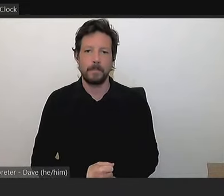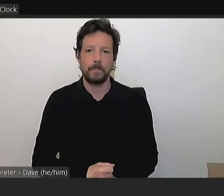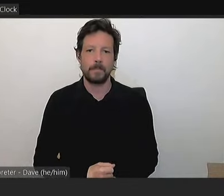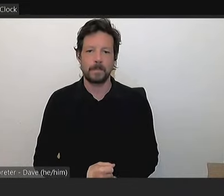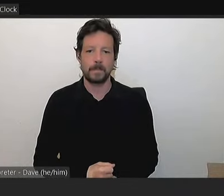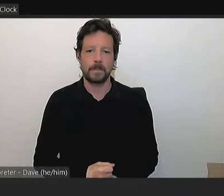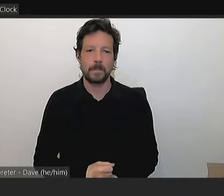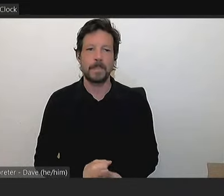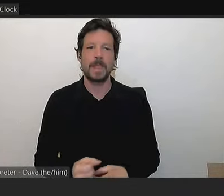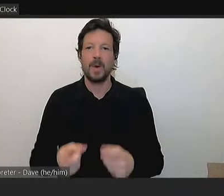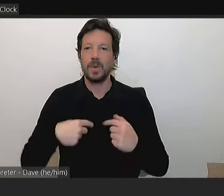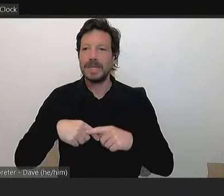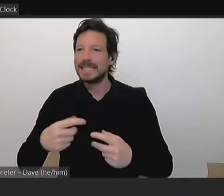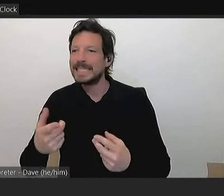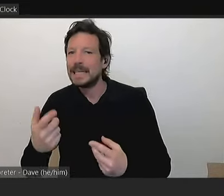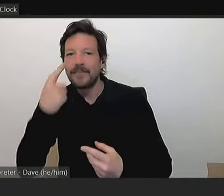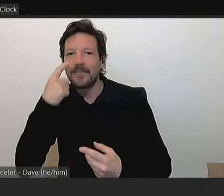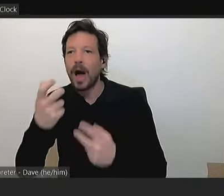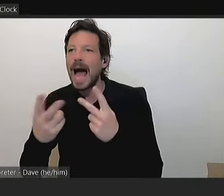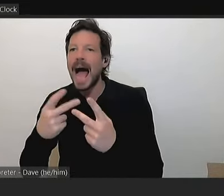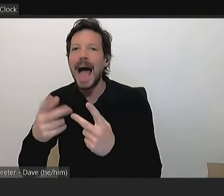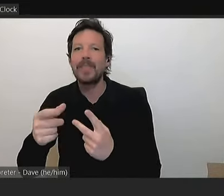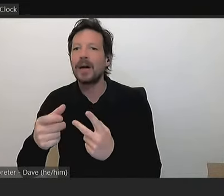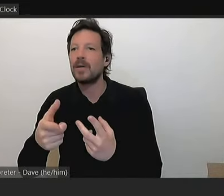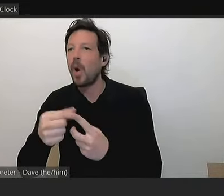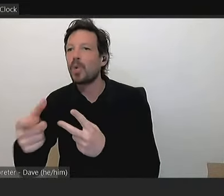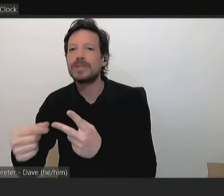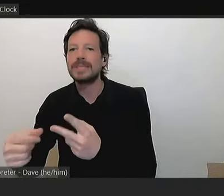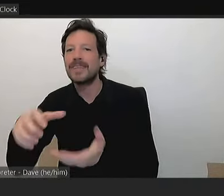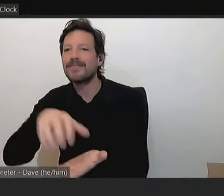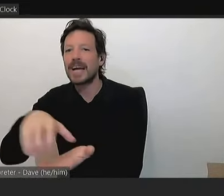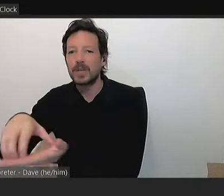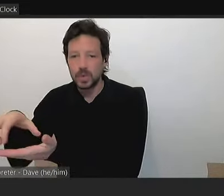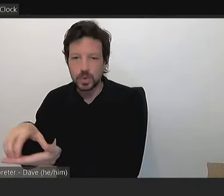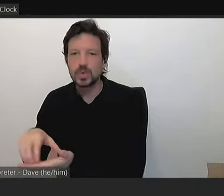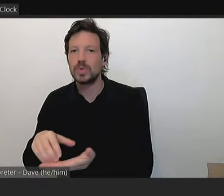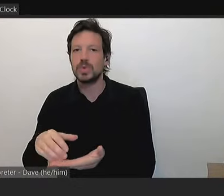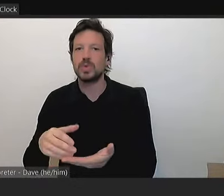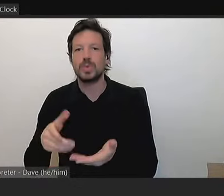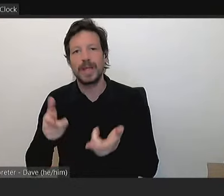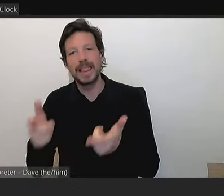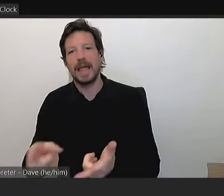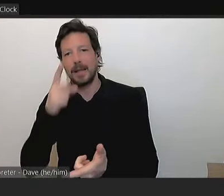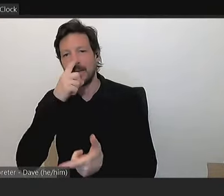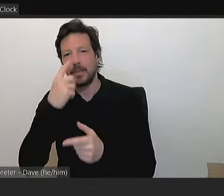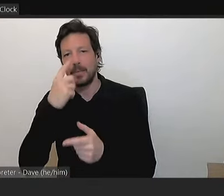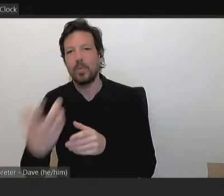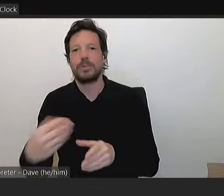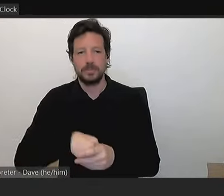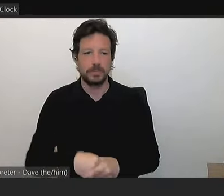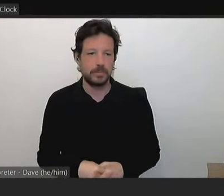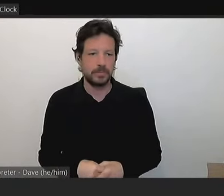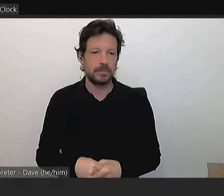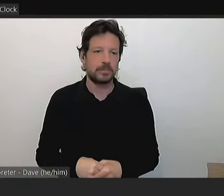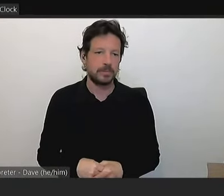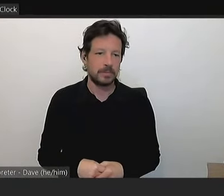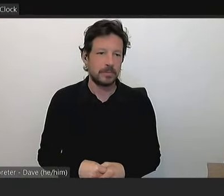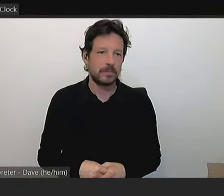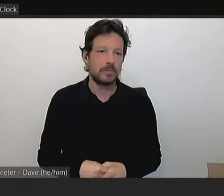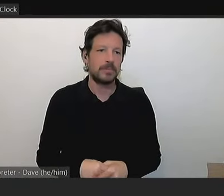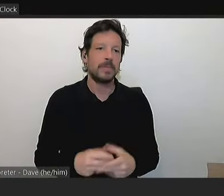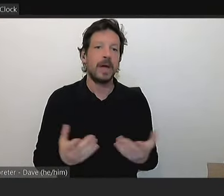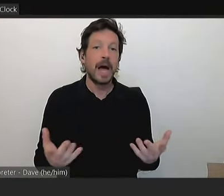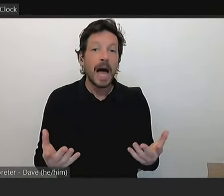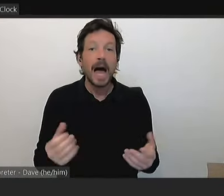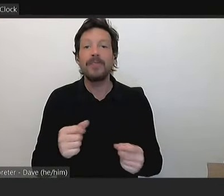alternate venues other than the ones that are on our lease to allow our members to participate. And these are not supportive of initiatives like Play for Free